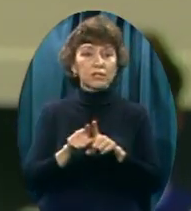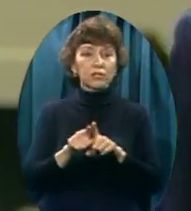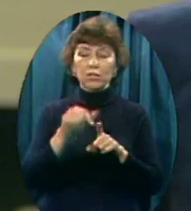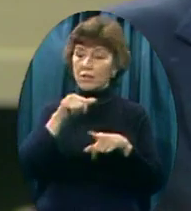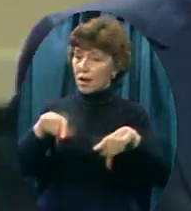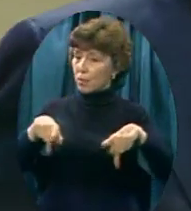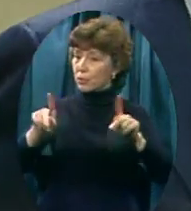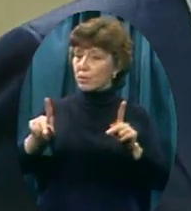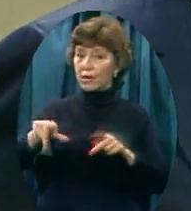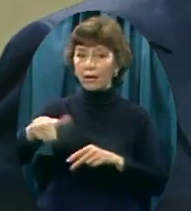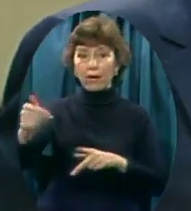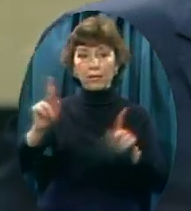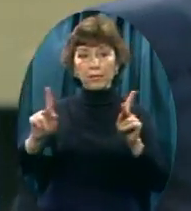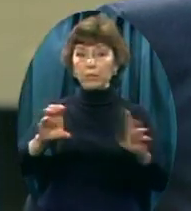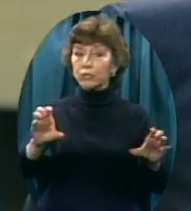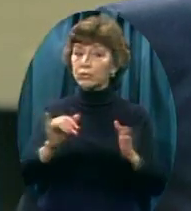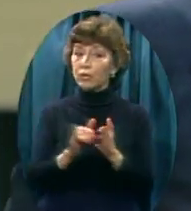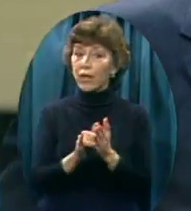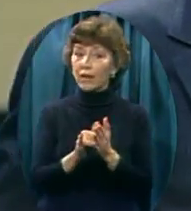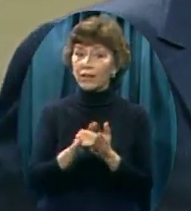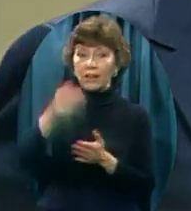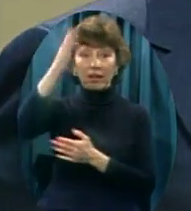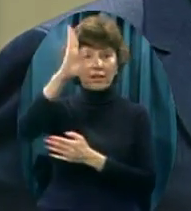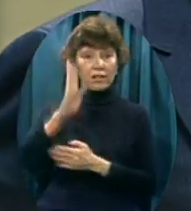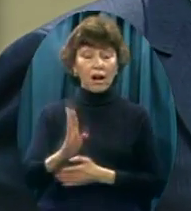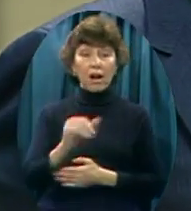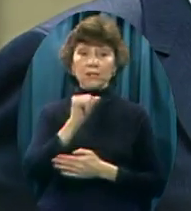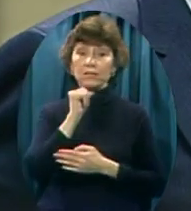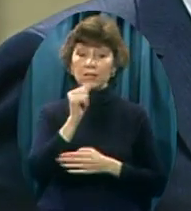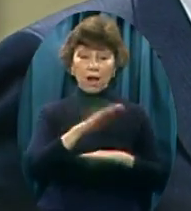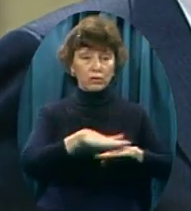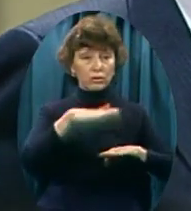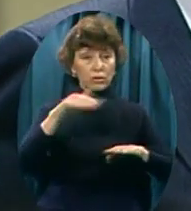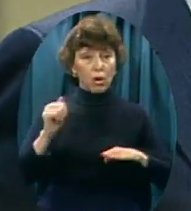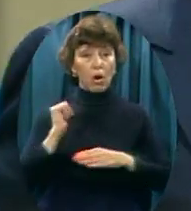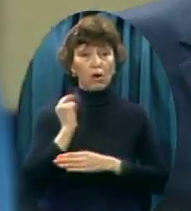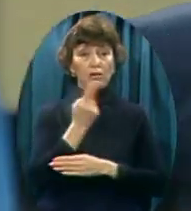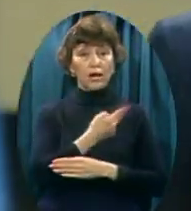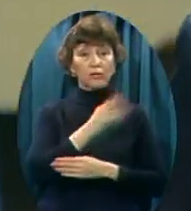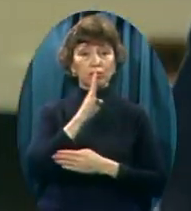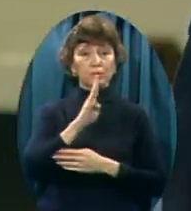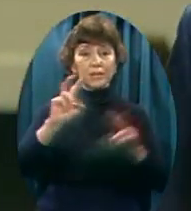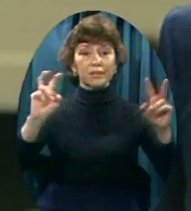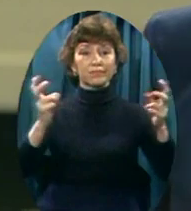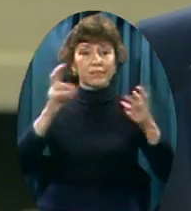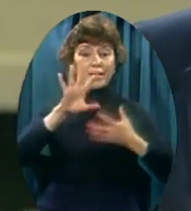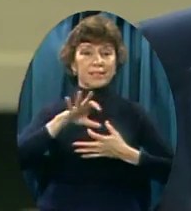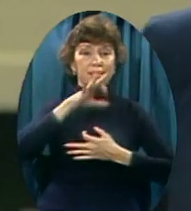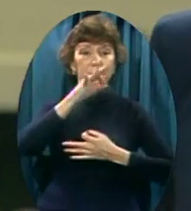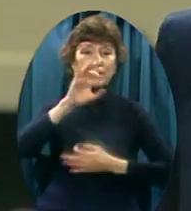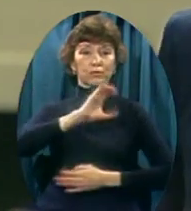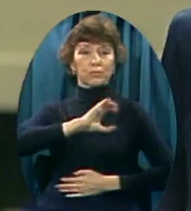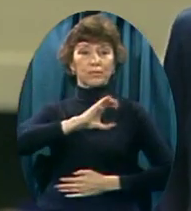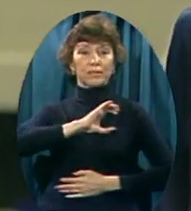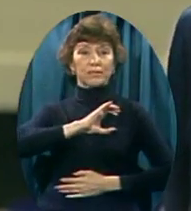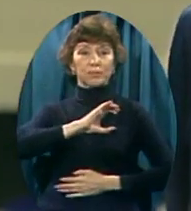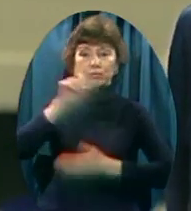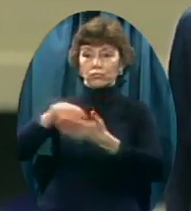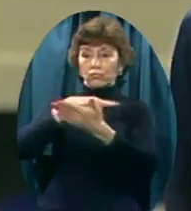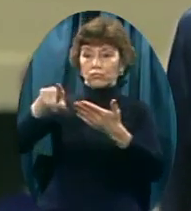Not in this pulpit God hasn't called us To be spiritual policemen Every man stands Before his own master